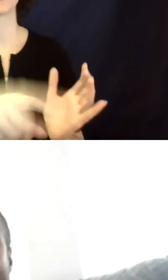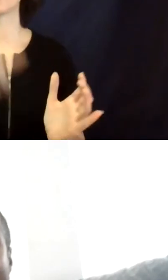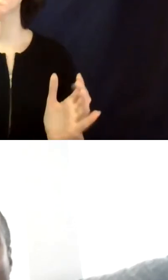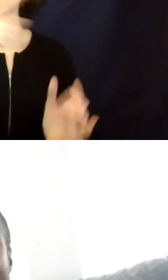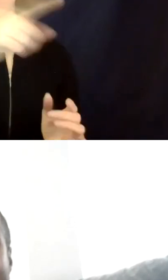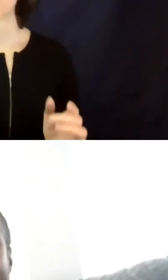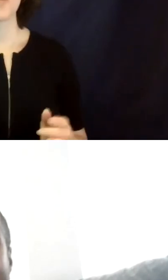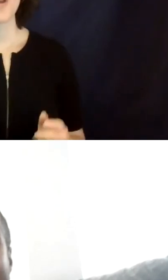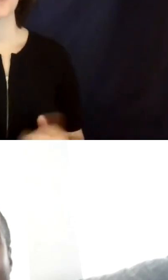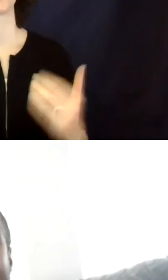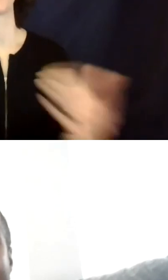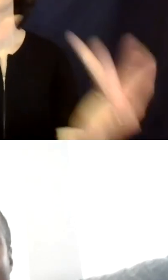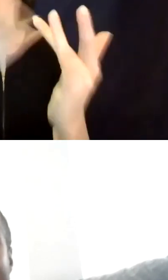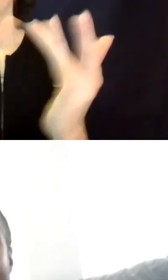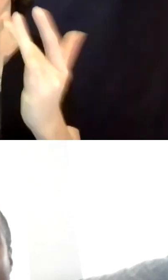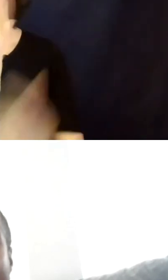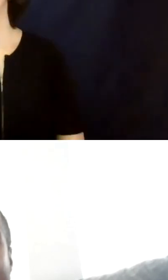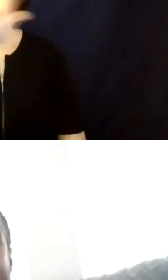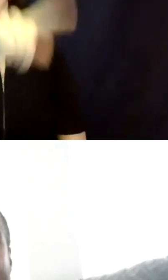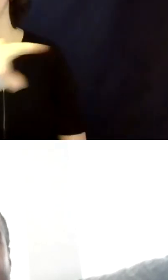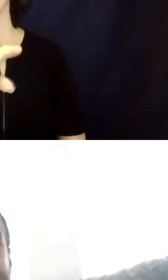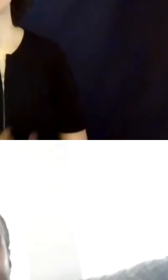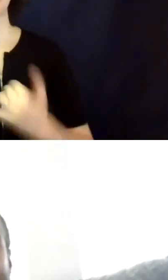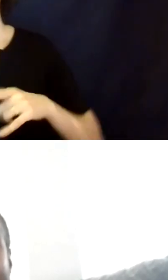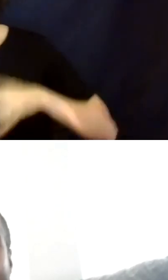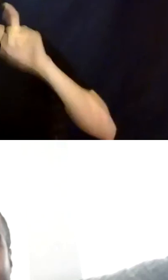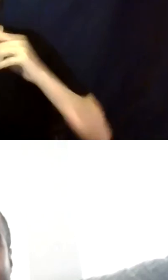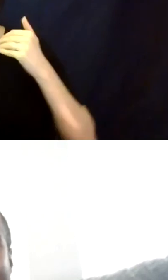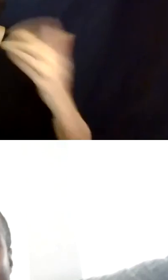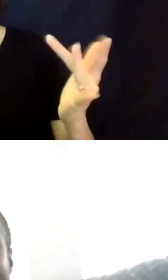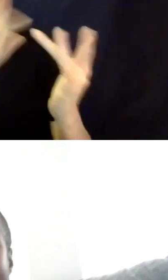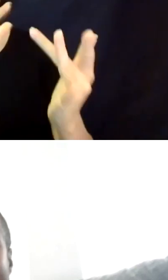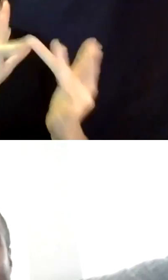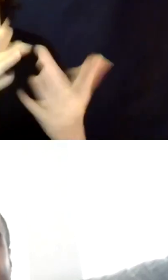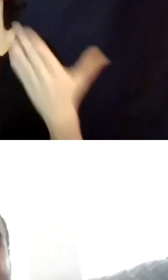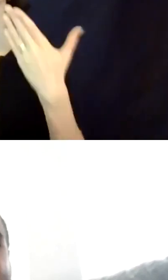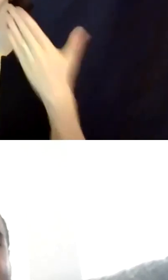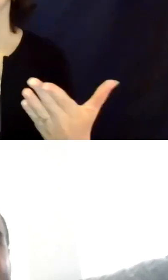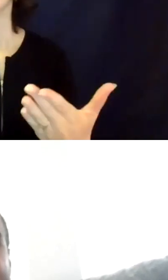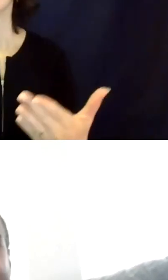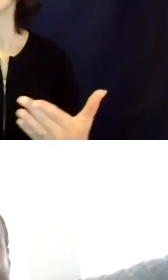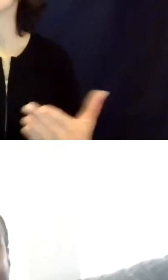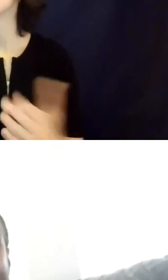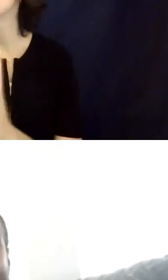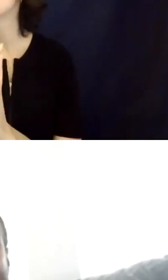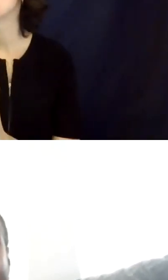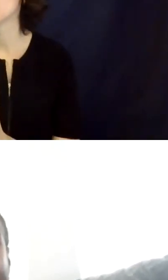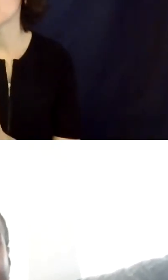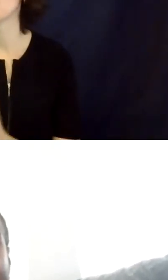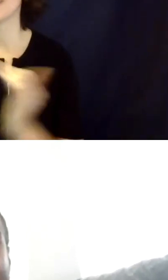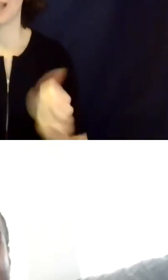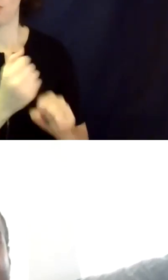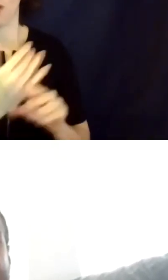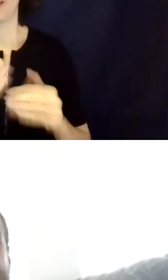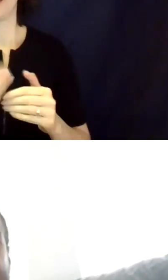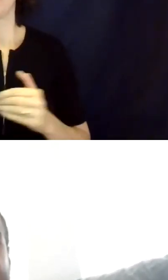if you have any other questions that were, that were unanswered today. Uh, thank you. We will see you all in a few minutes as we prepare for the